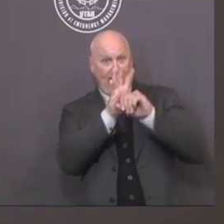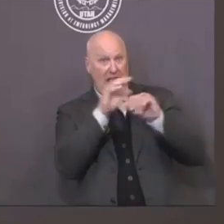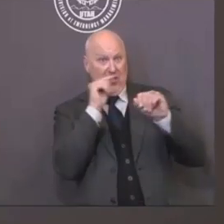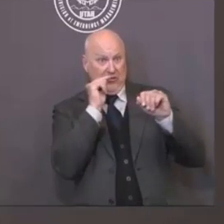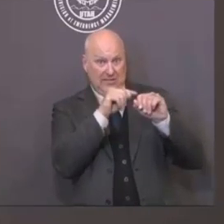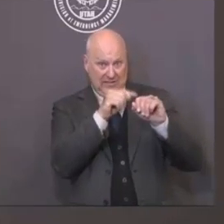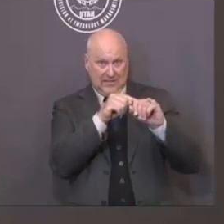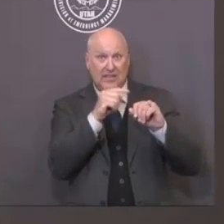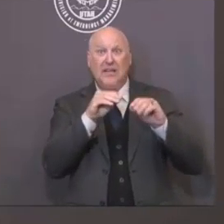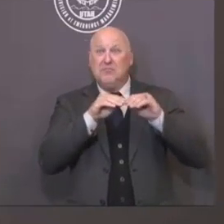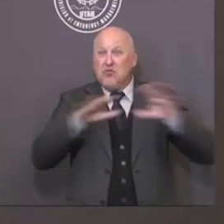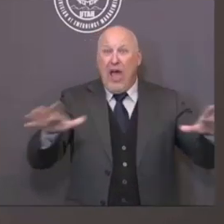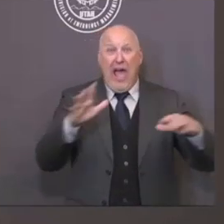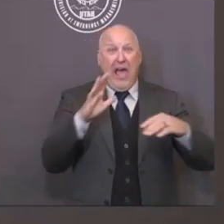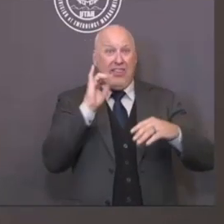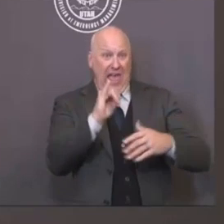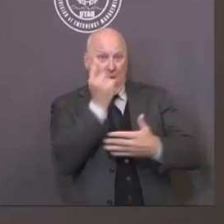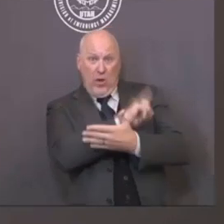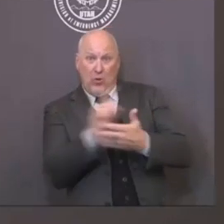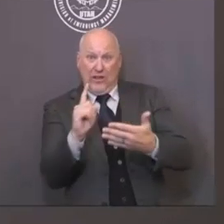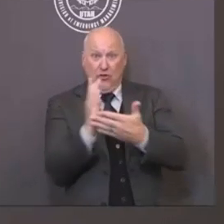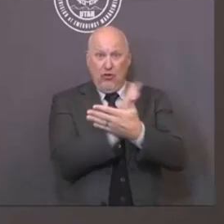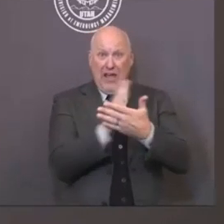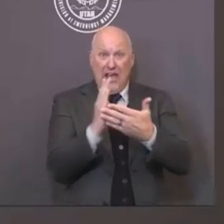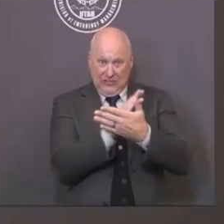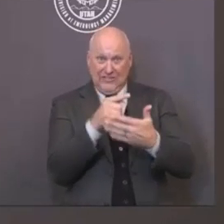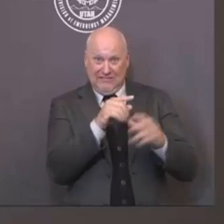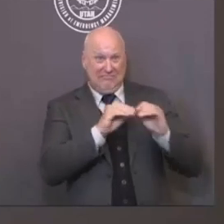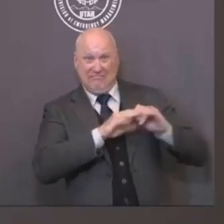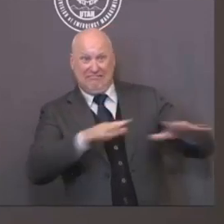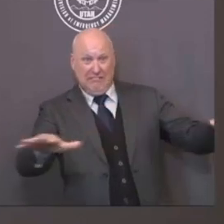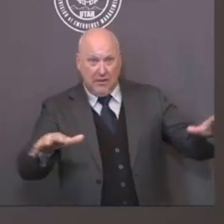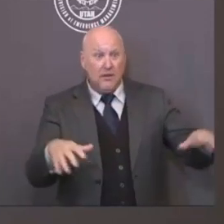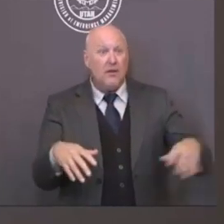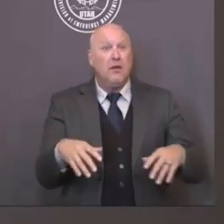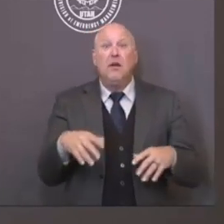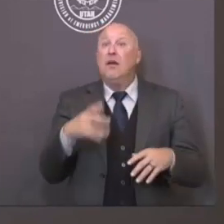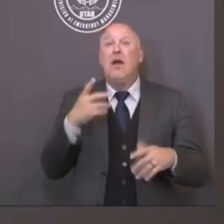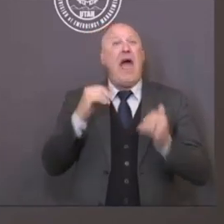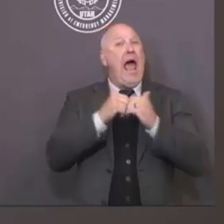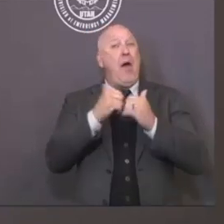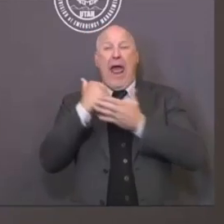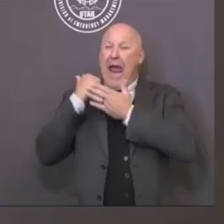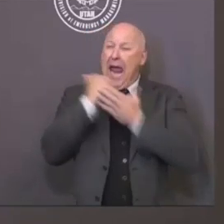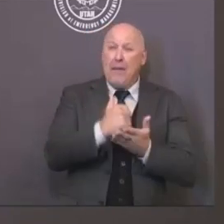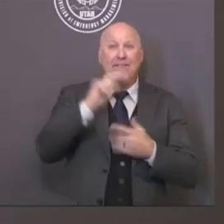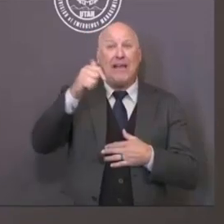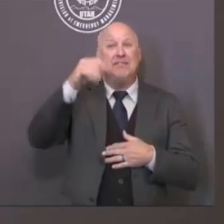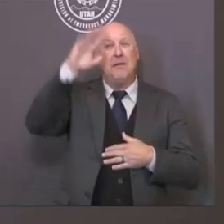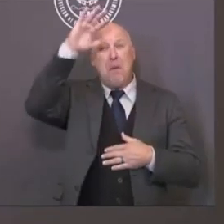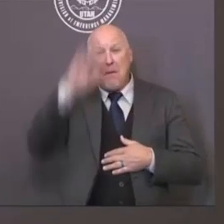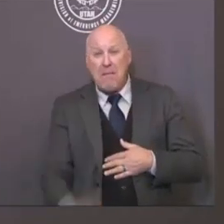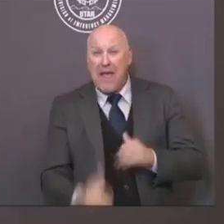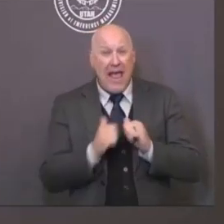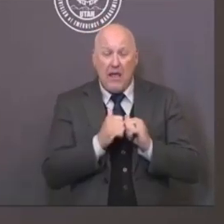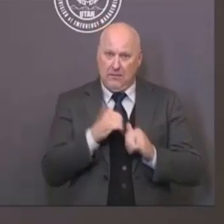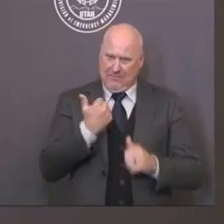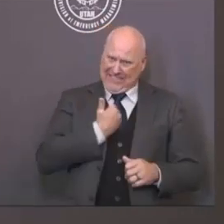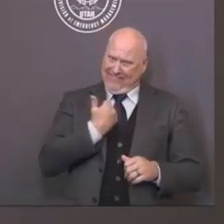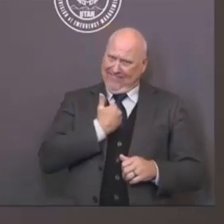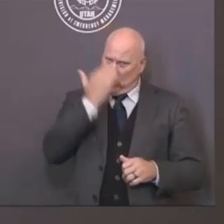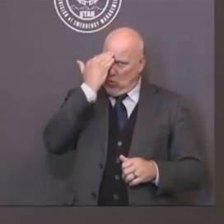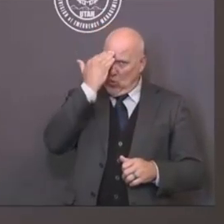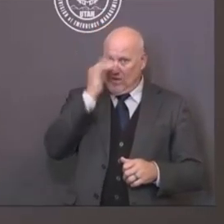stay home if you're sick. Again, we sometimes are thinking, well, it's low risk, and we start pushing the envelope. If you're sick,